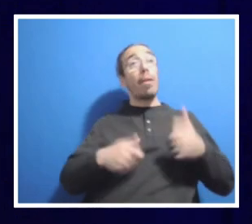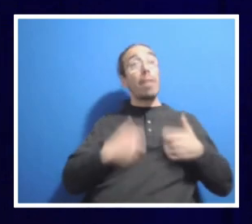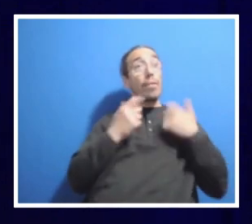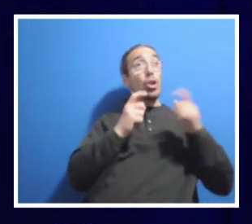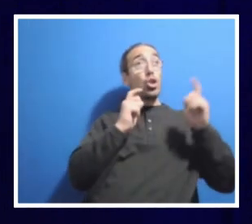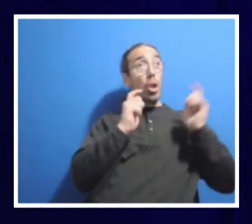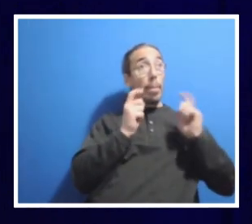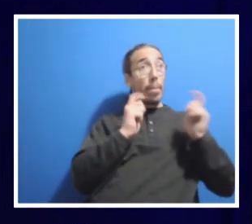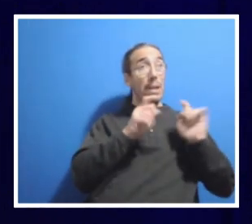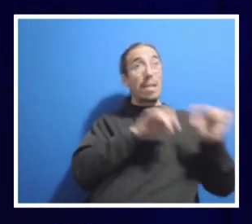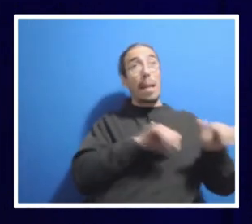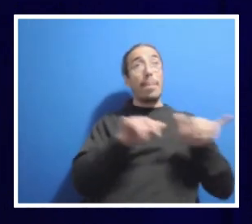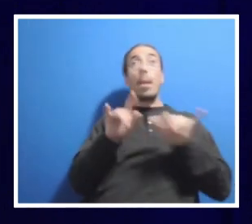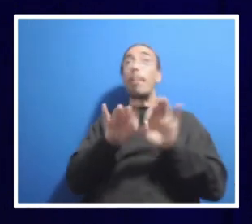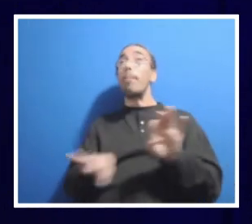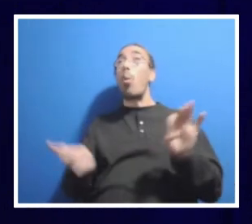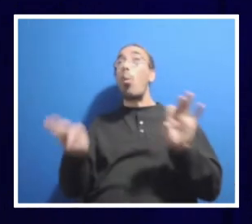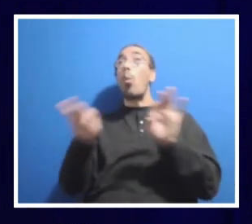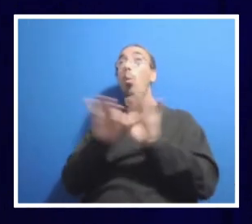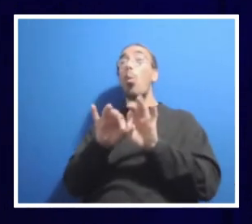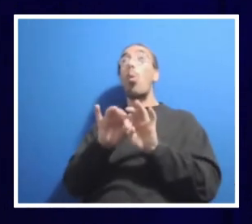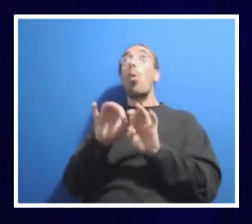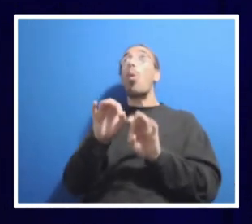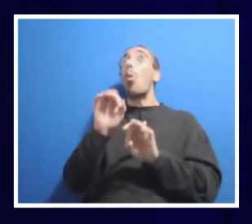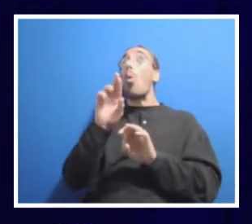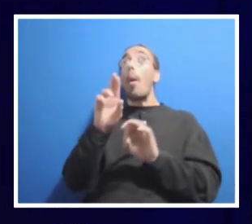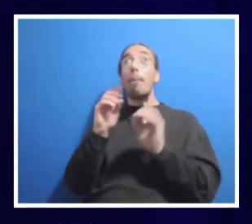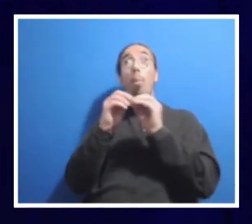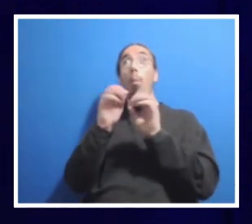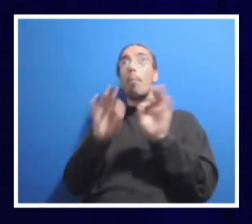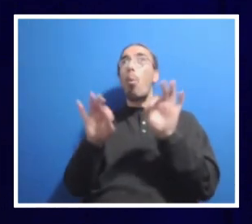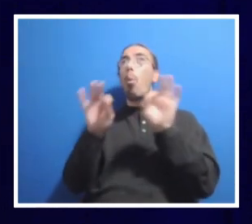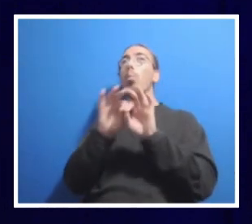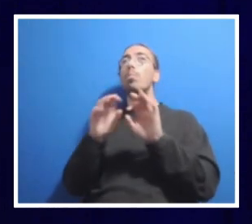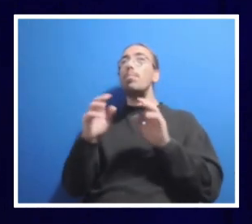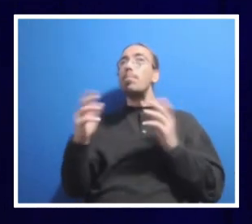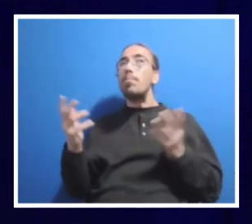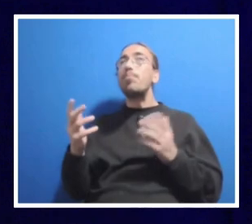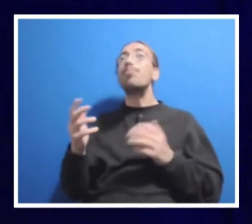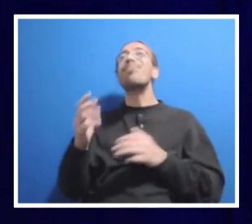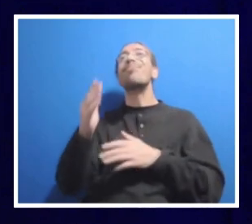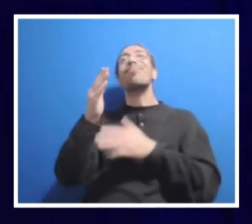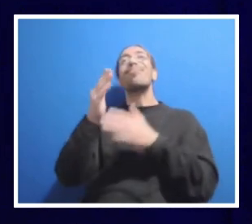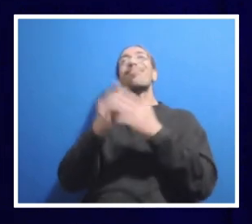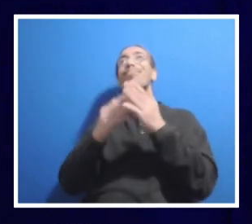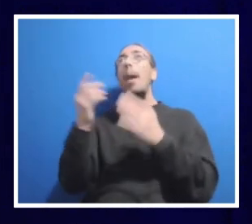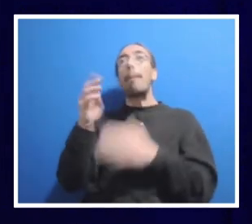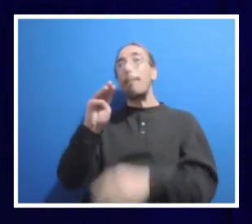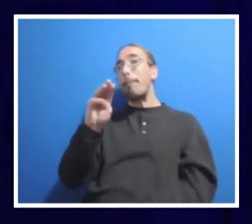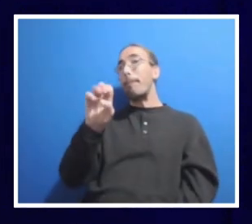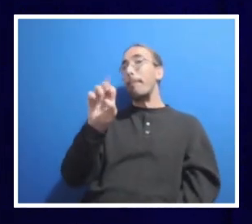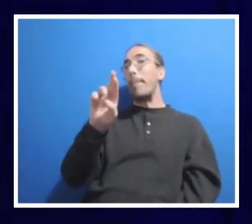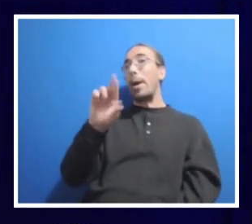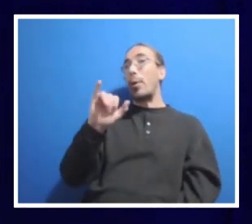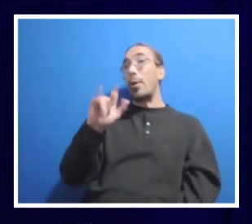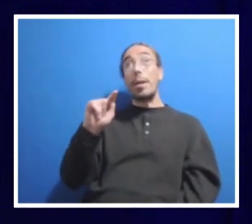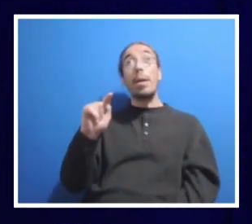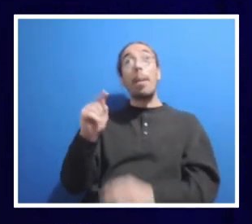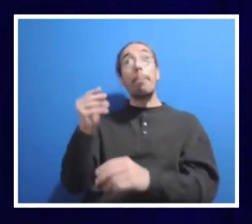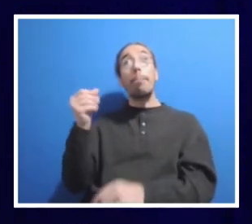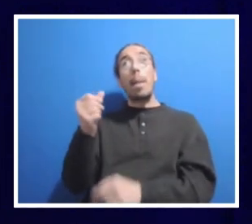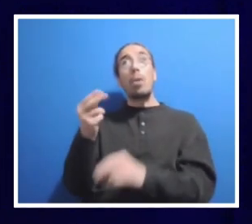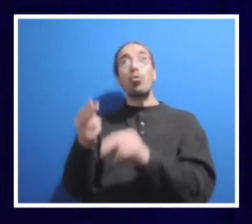as importantly, or even more importantly, some sort of merit increases so that we can